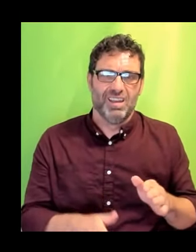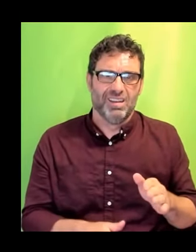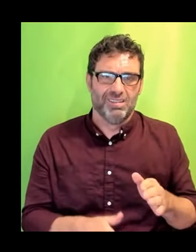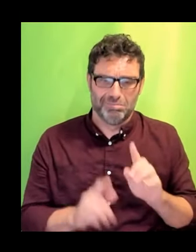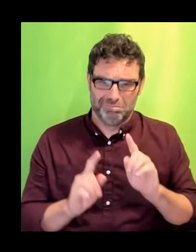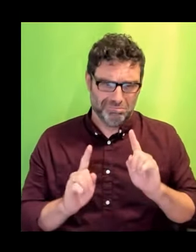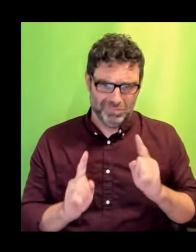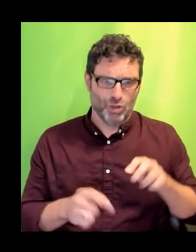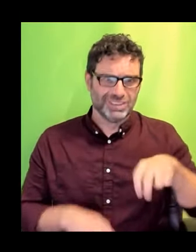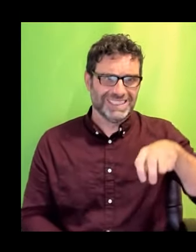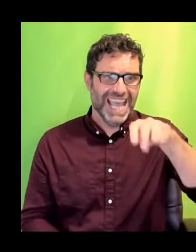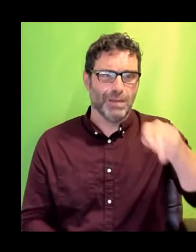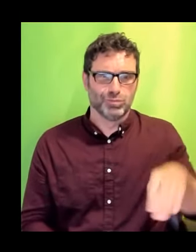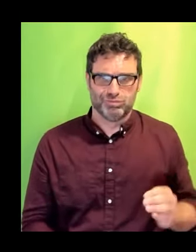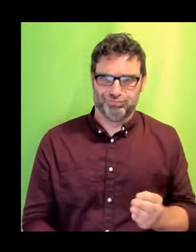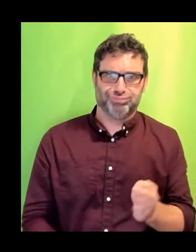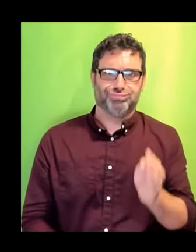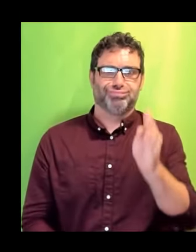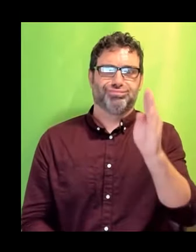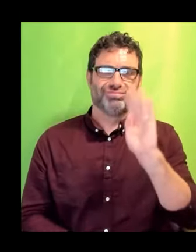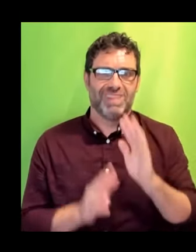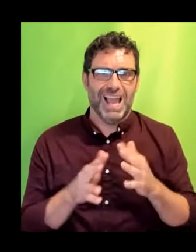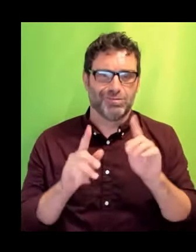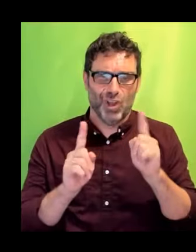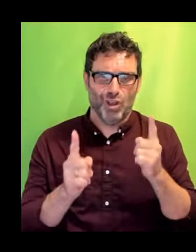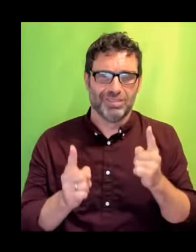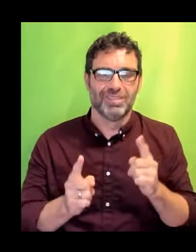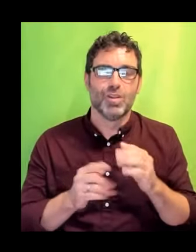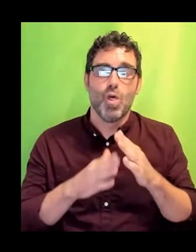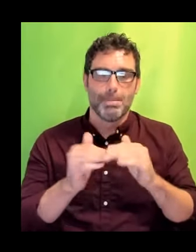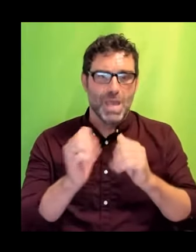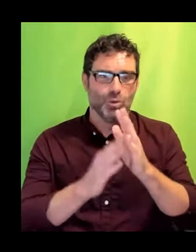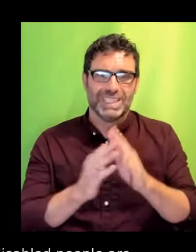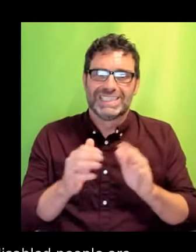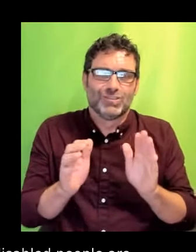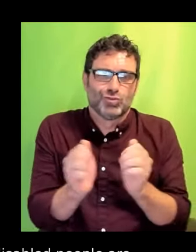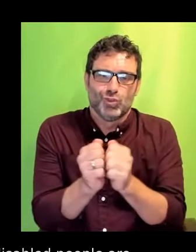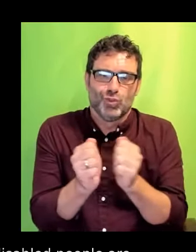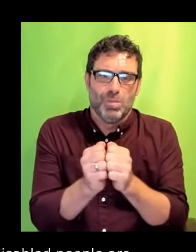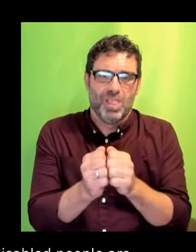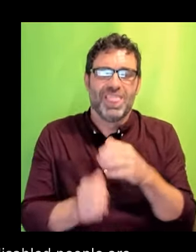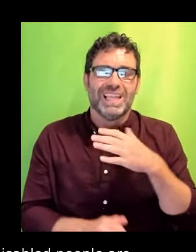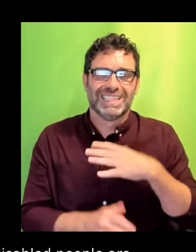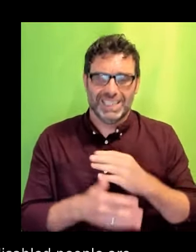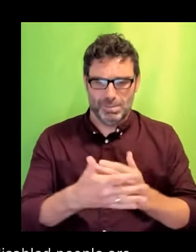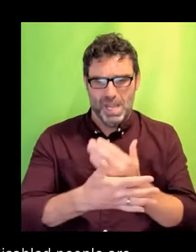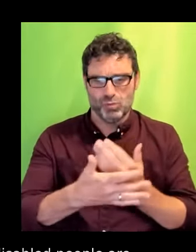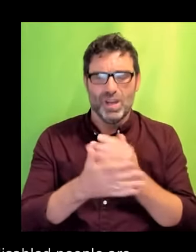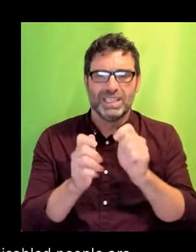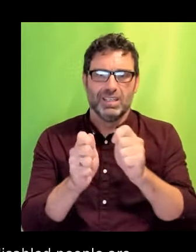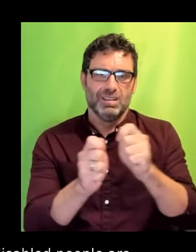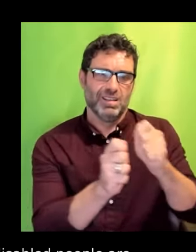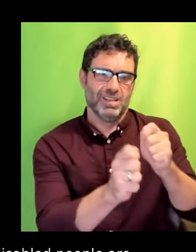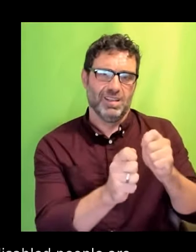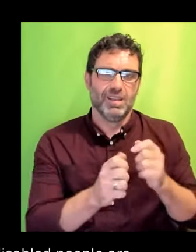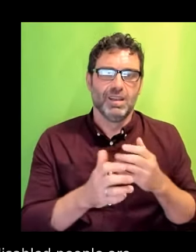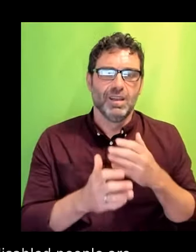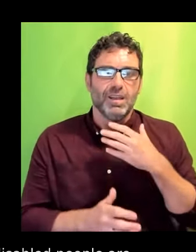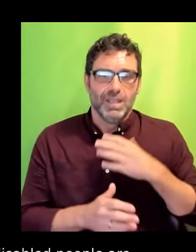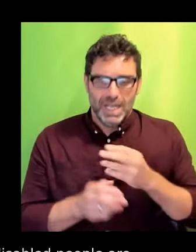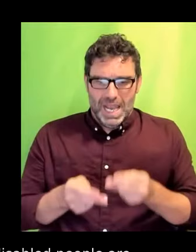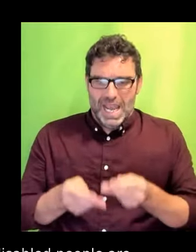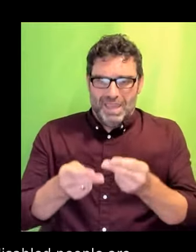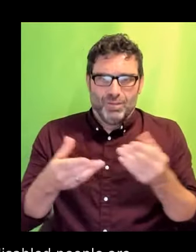purpose where disabled people are concerned and they need an upgrade. Everything from fitting lifts with tactile buttons, to disabled parking bays, to